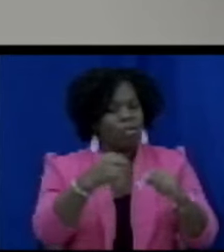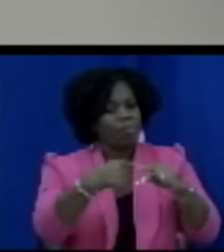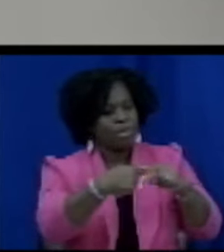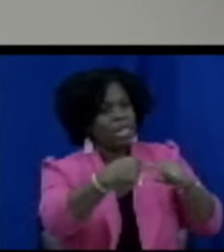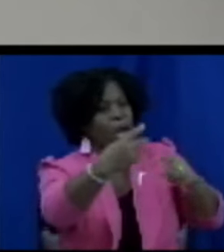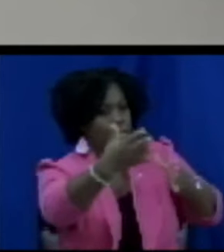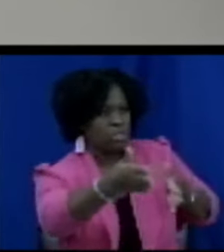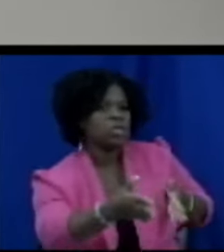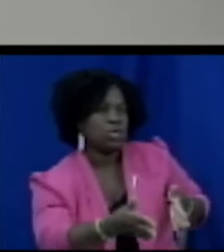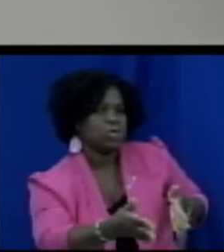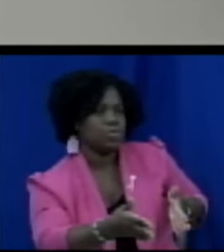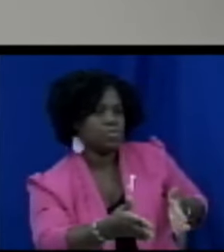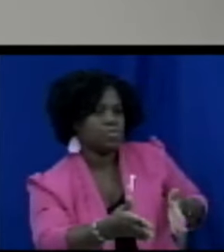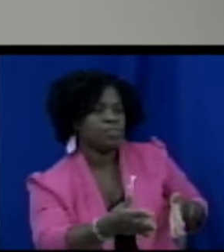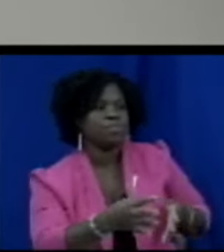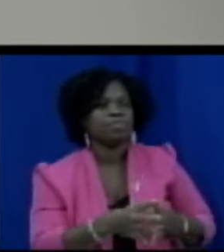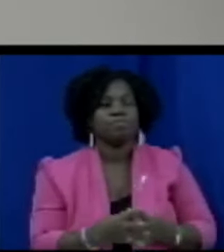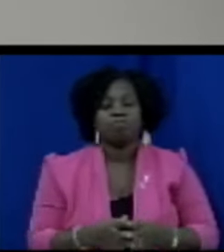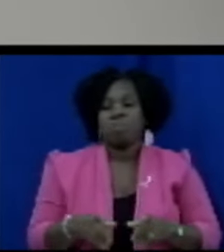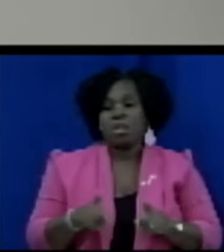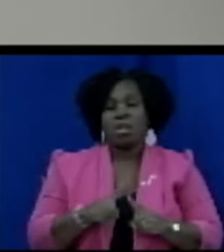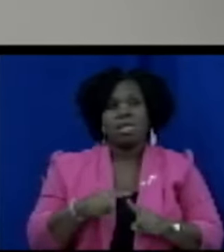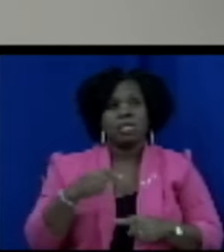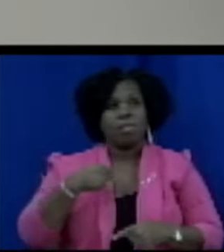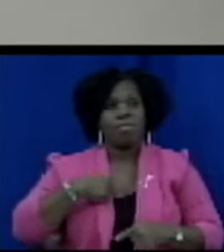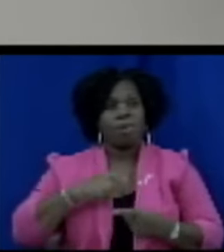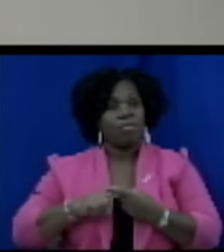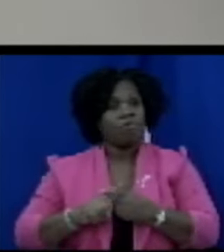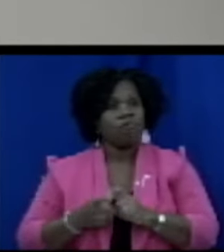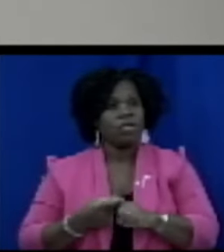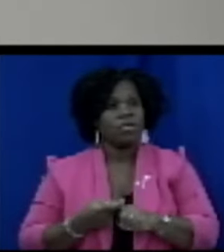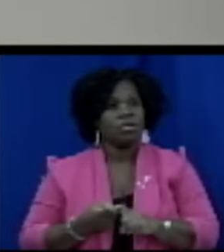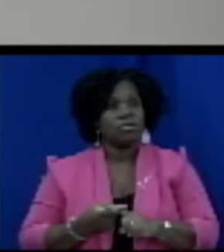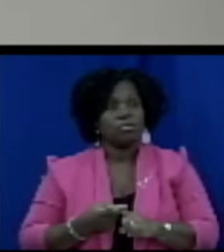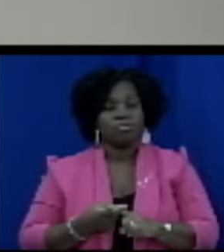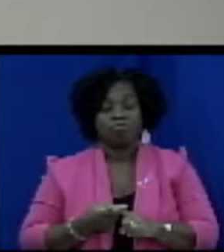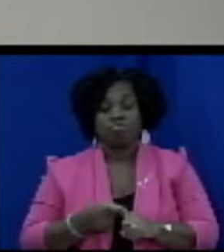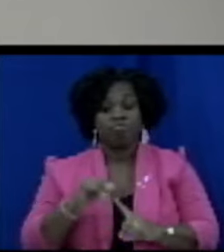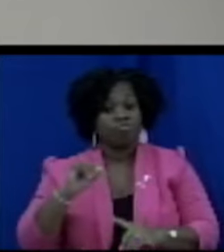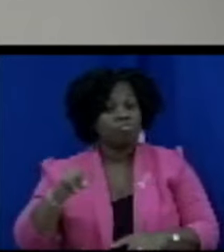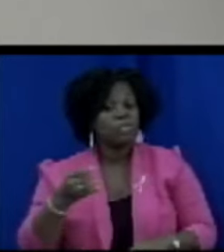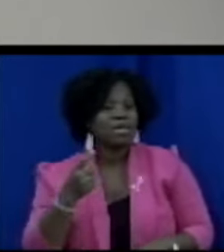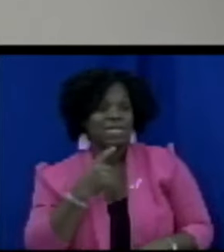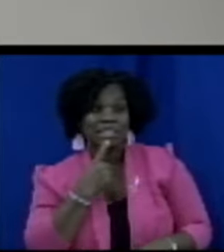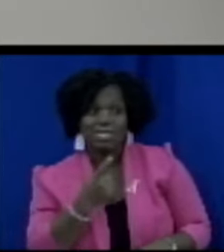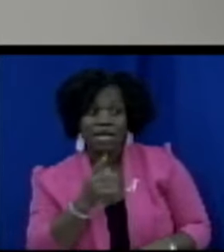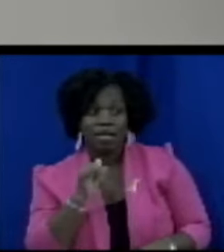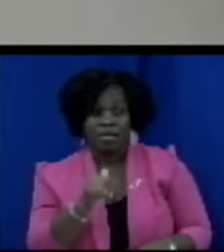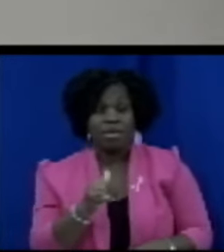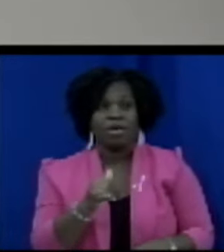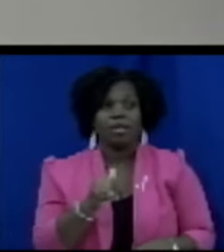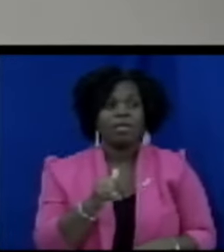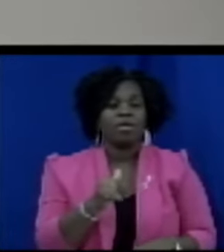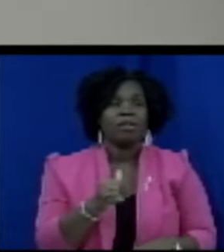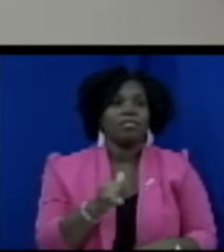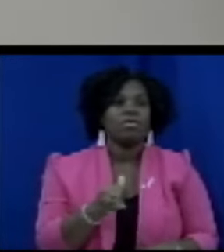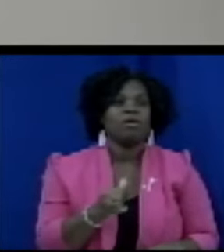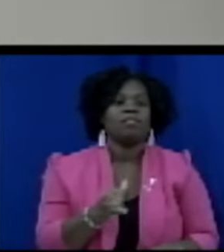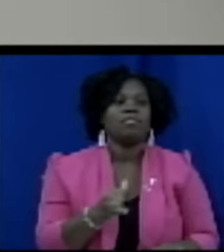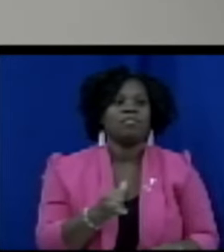intimated just now and he reminded us that the move of the bill said there is absolutely